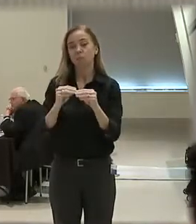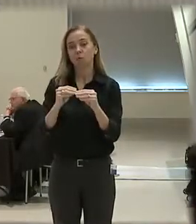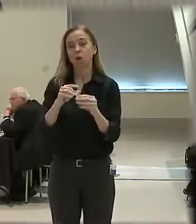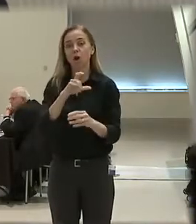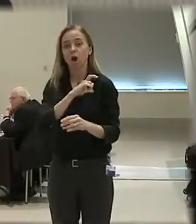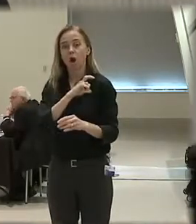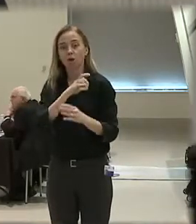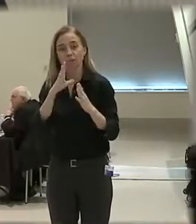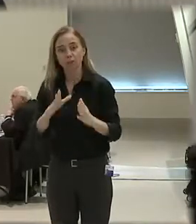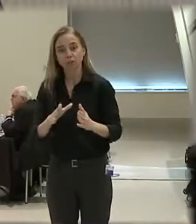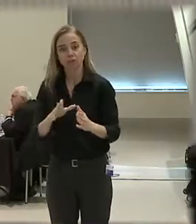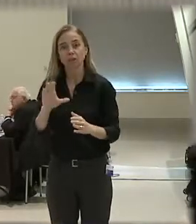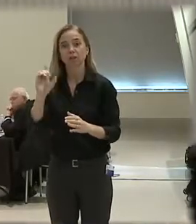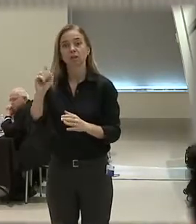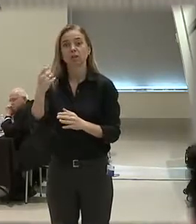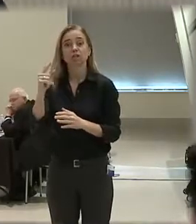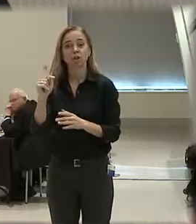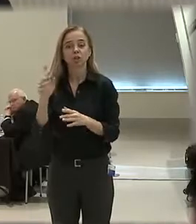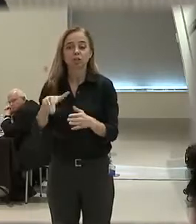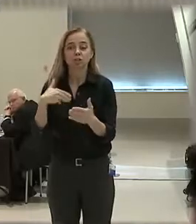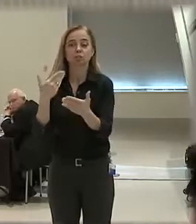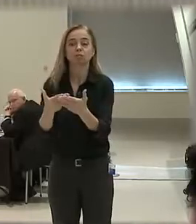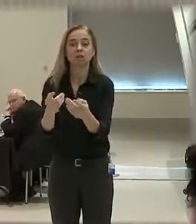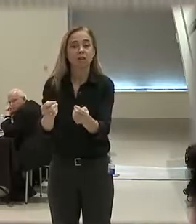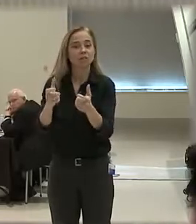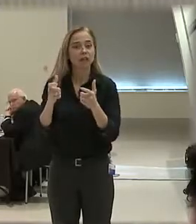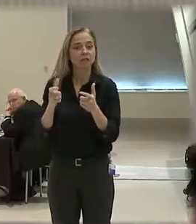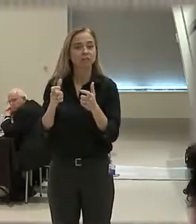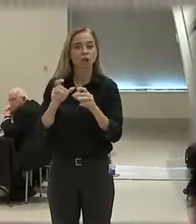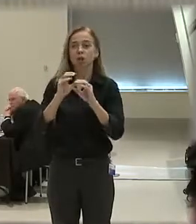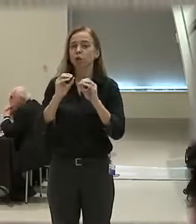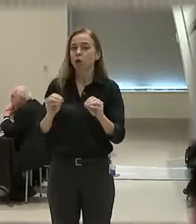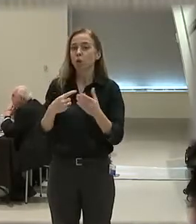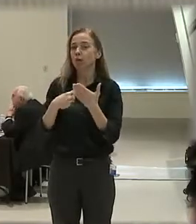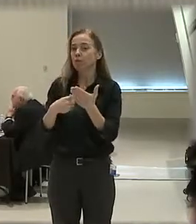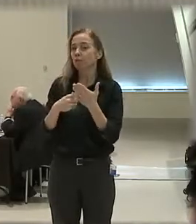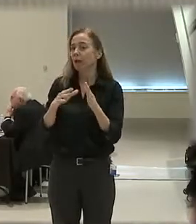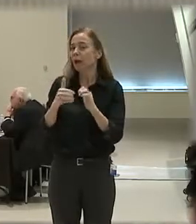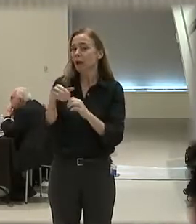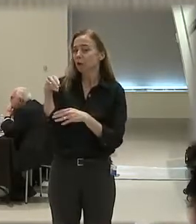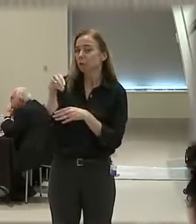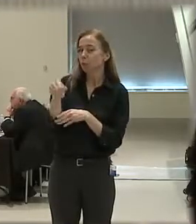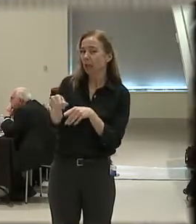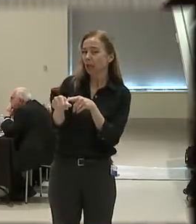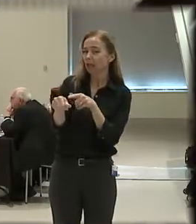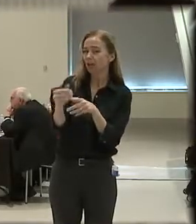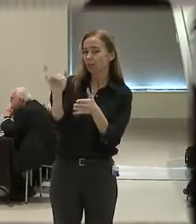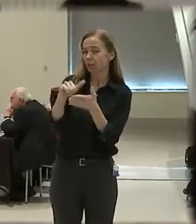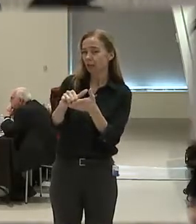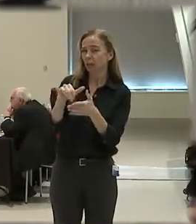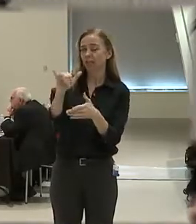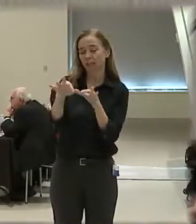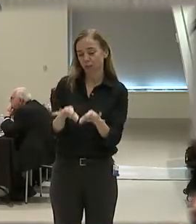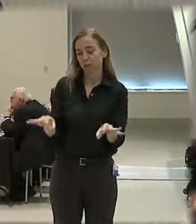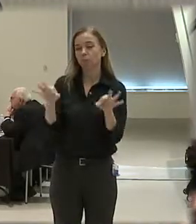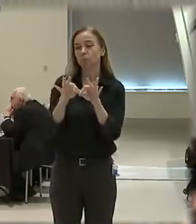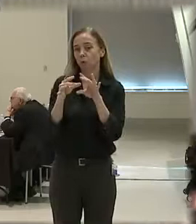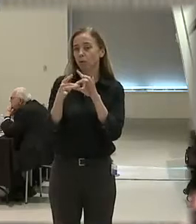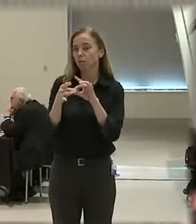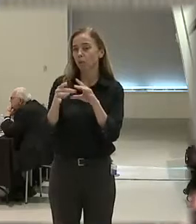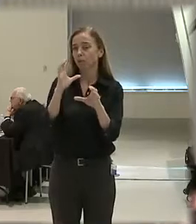sergeants on the scene fast, and what nobody ever talks about is how do you pay for that. And that needs to be an important part of this conversation because